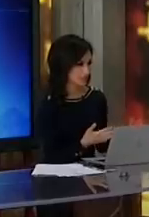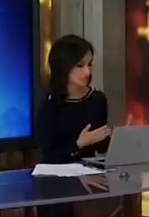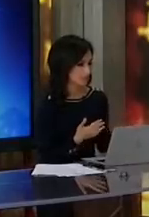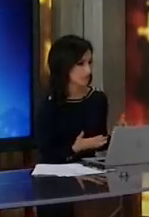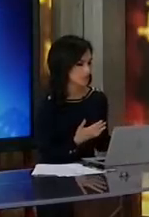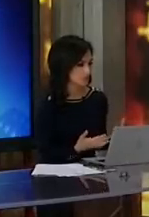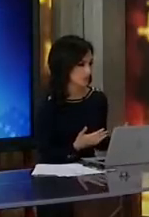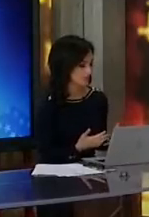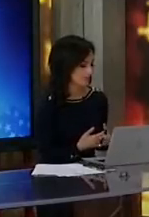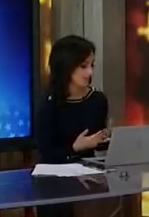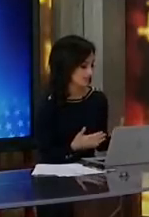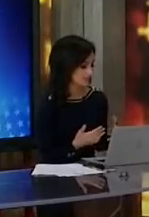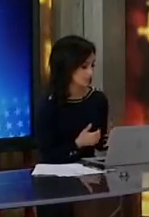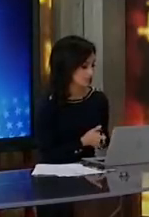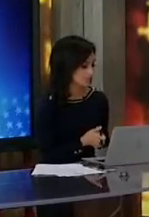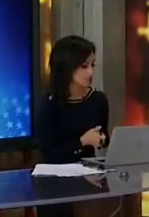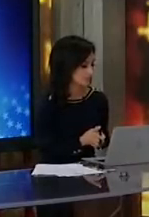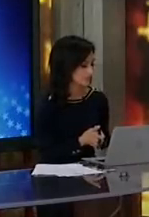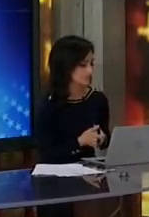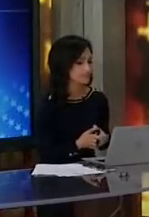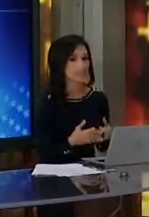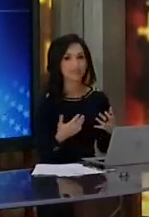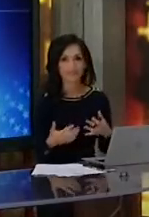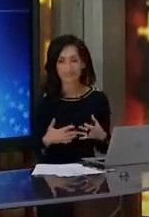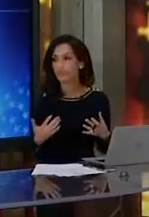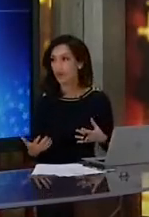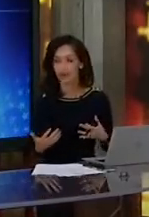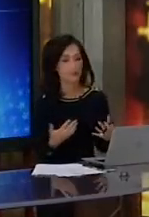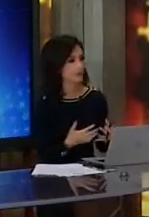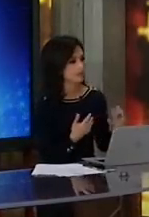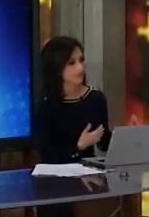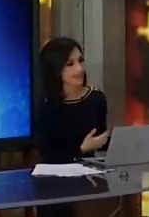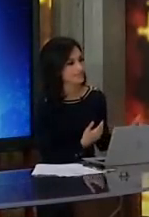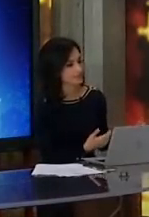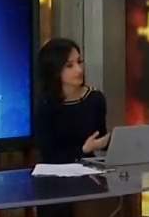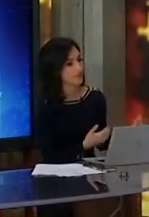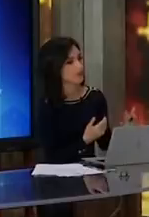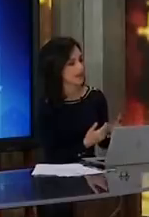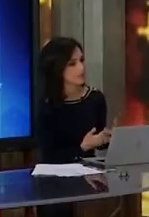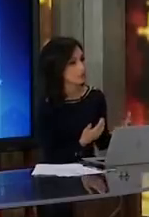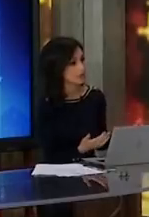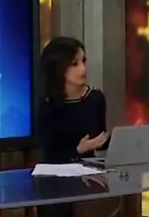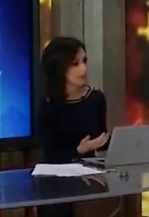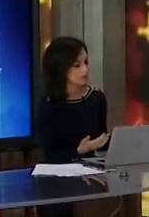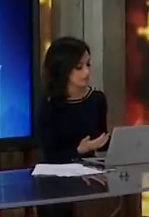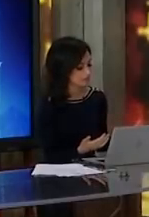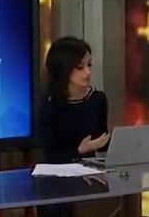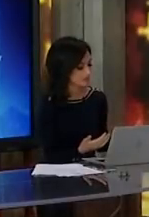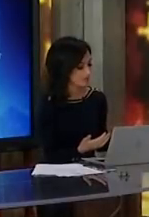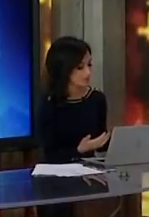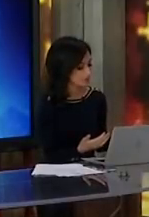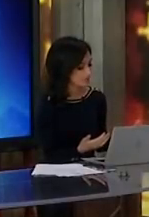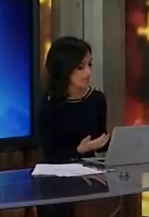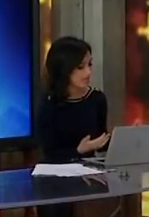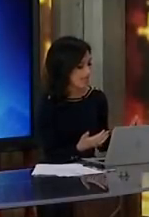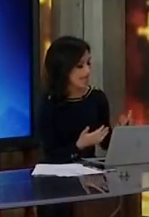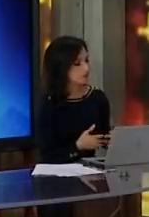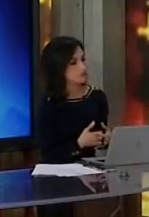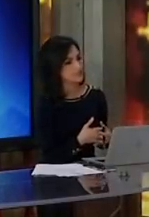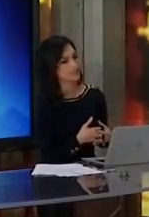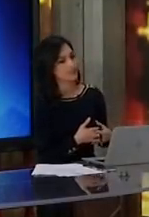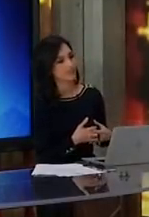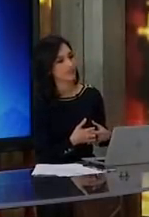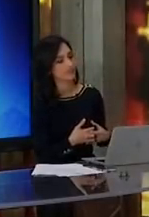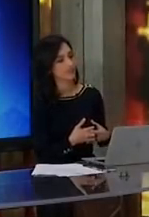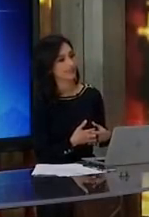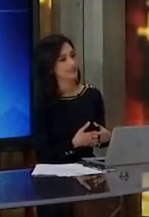you mentioned that generational divide and generational differences. Latinos are one of the fastest growing minority populations in the country. How